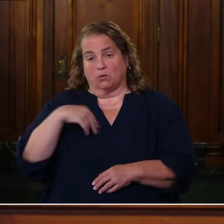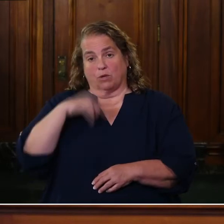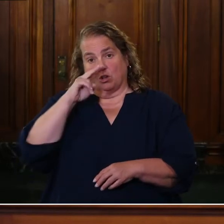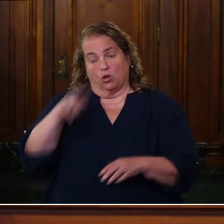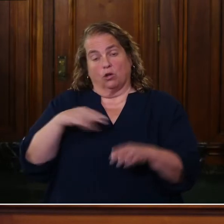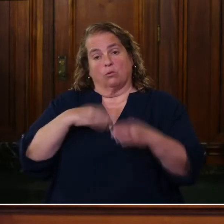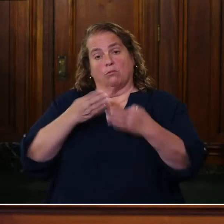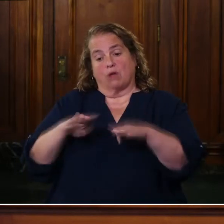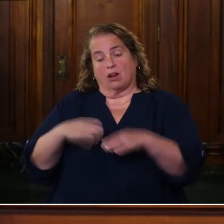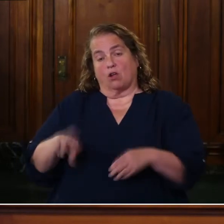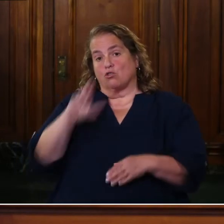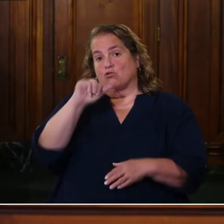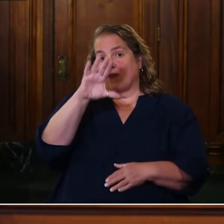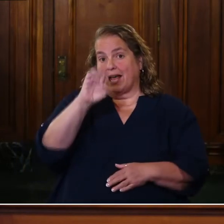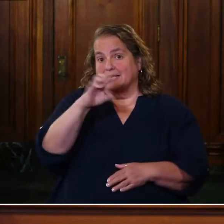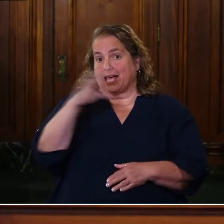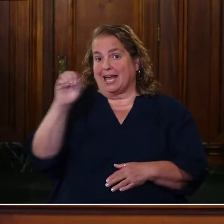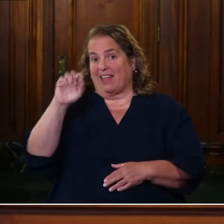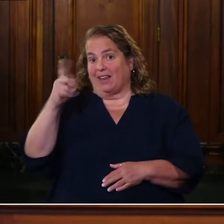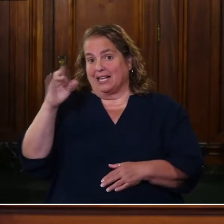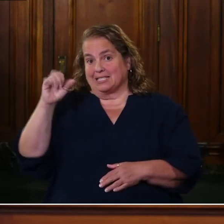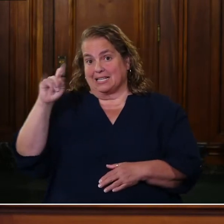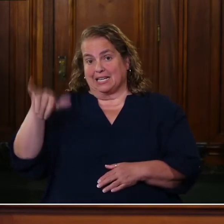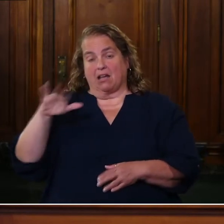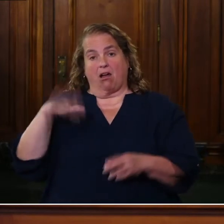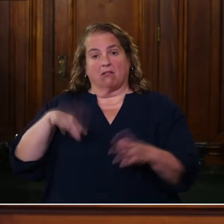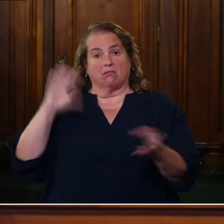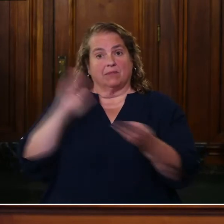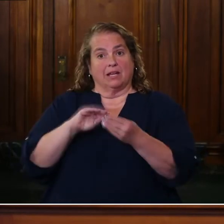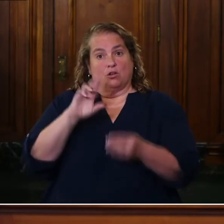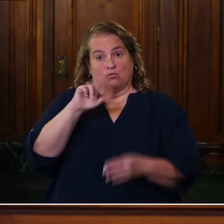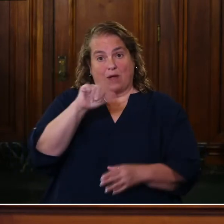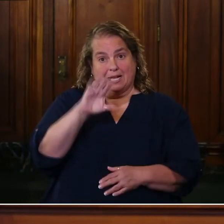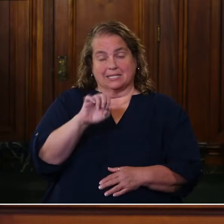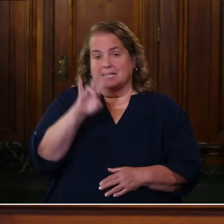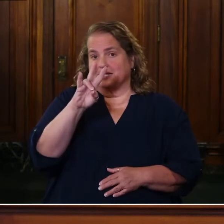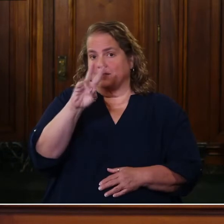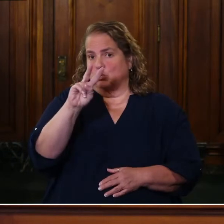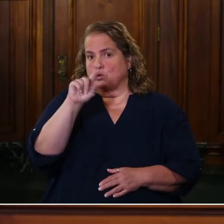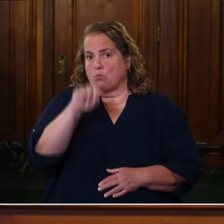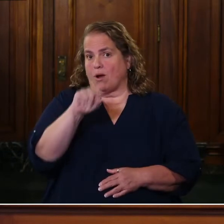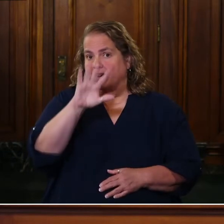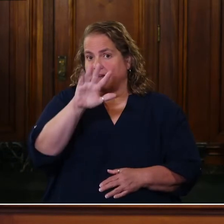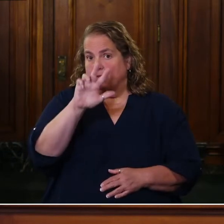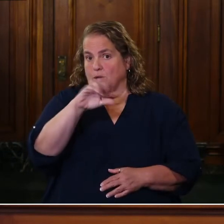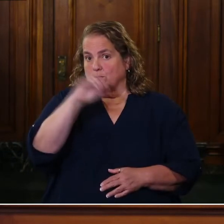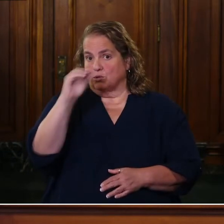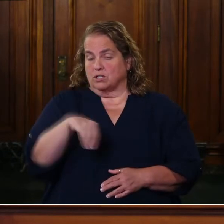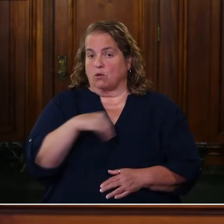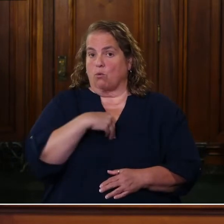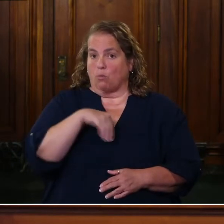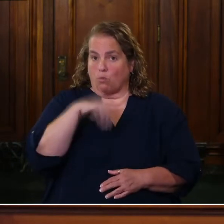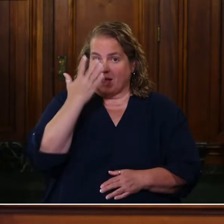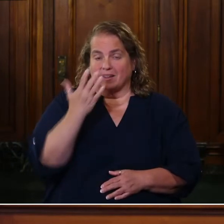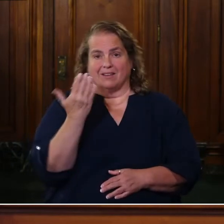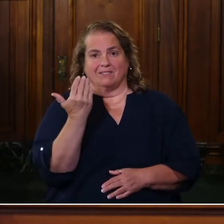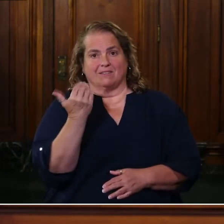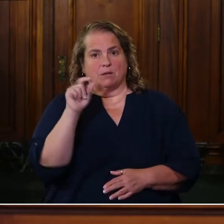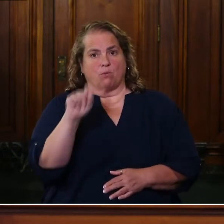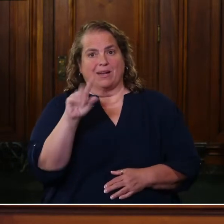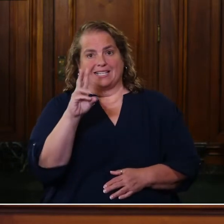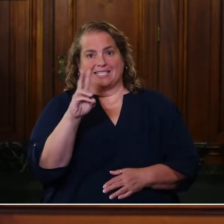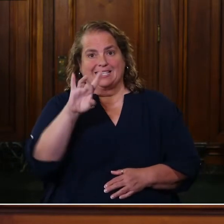race and ethnicity, on overall cases, on race, 72.53% white, 15